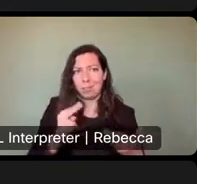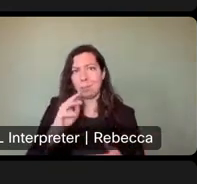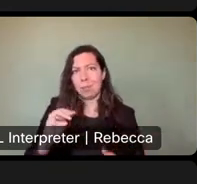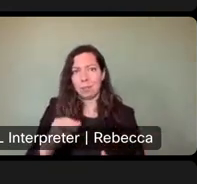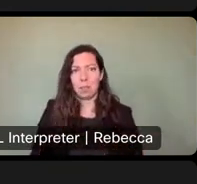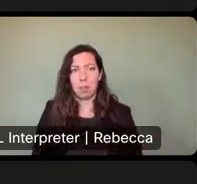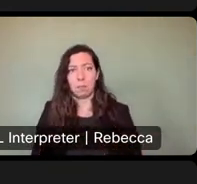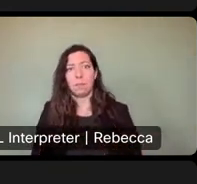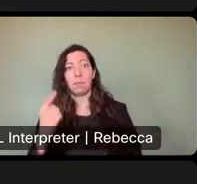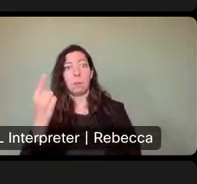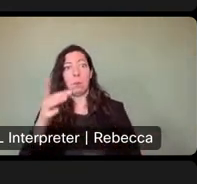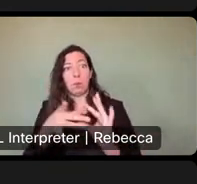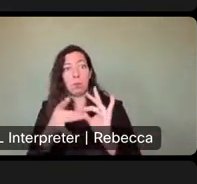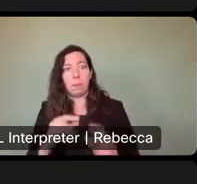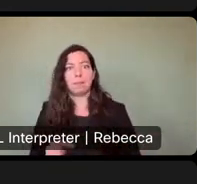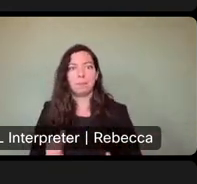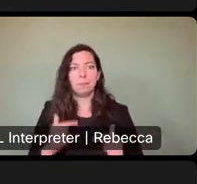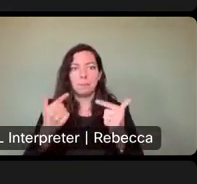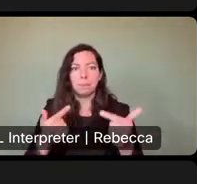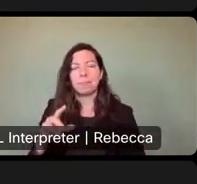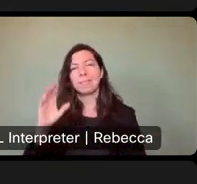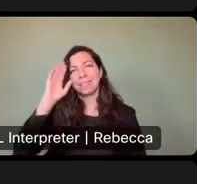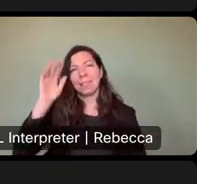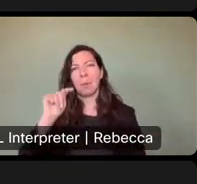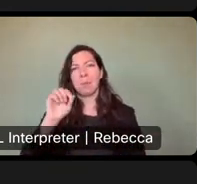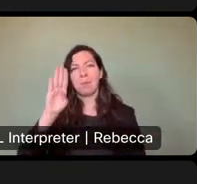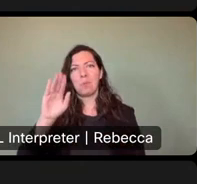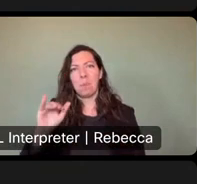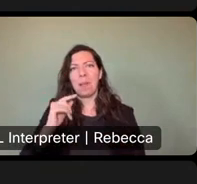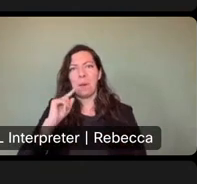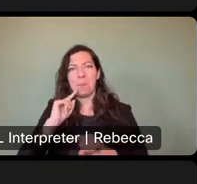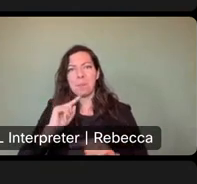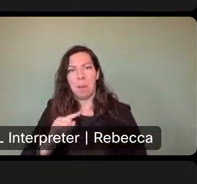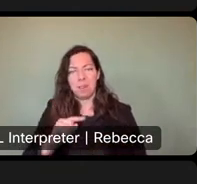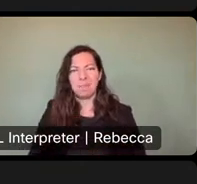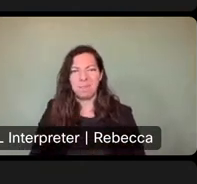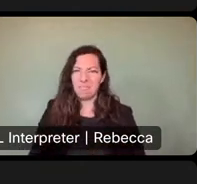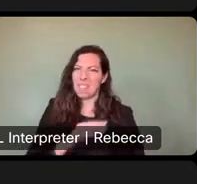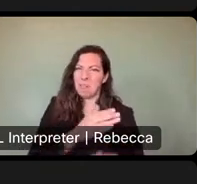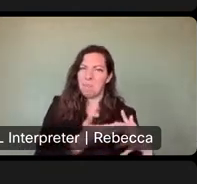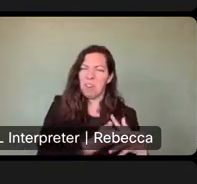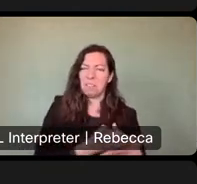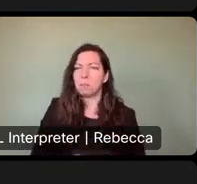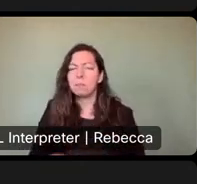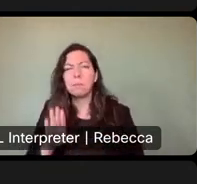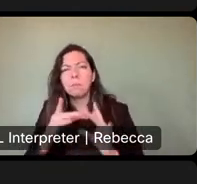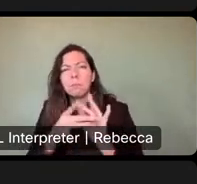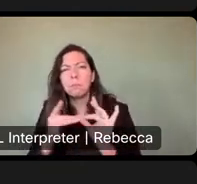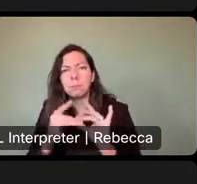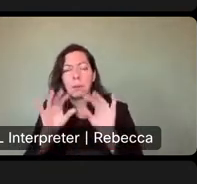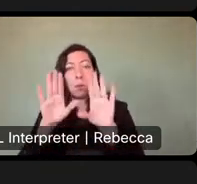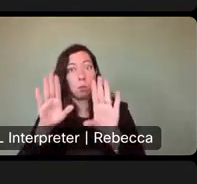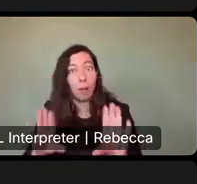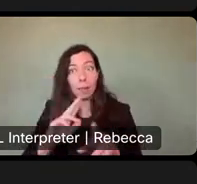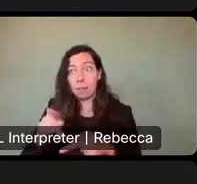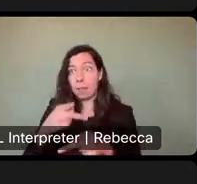Yeah, I'll give Jared a break. This is Toby. And so that's, that's a great comment and we appreciate that thread of information and